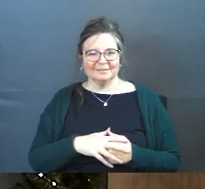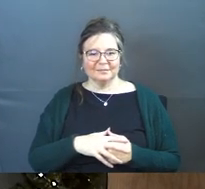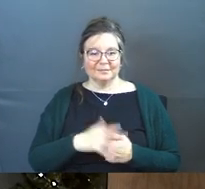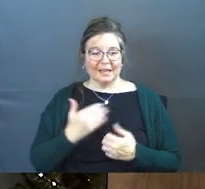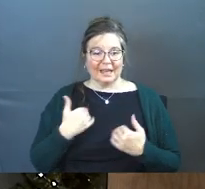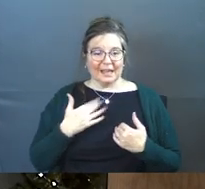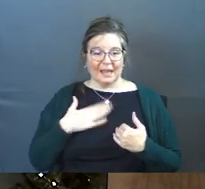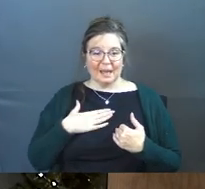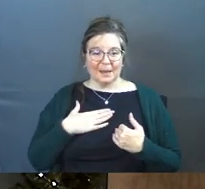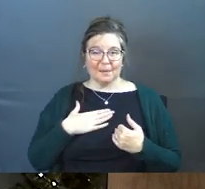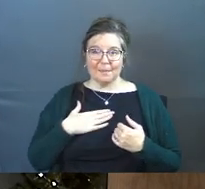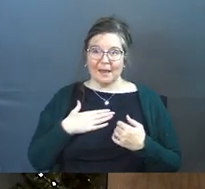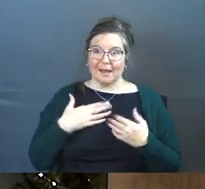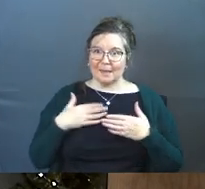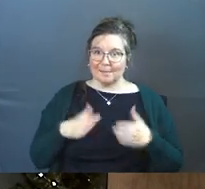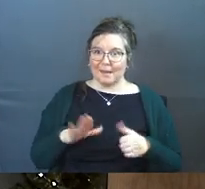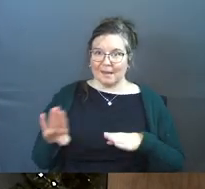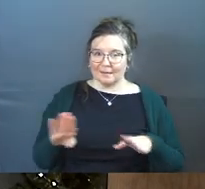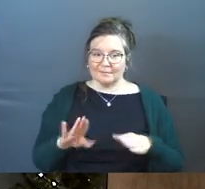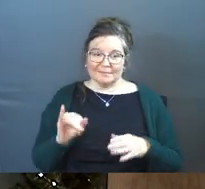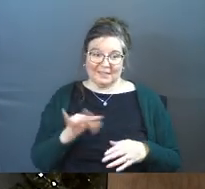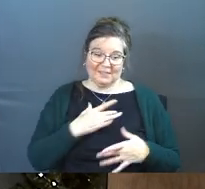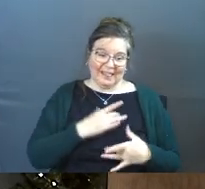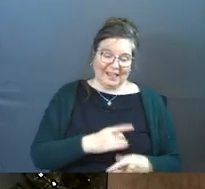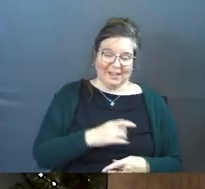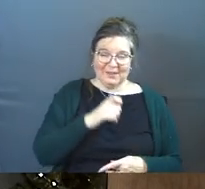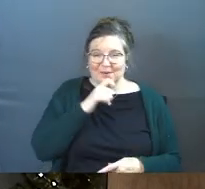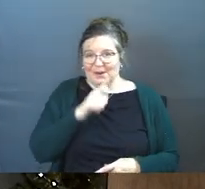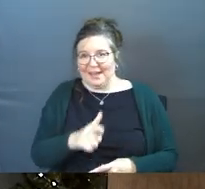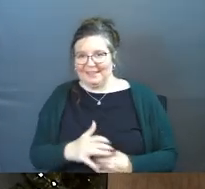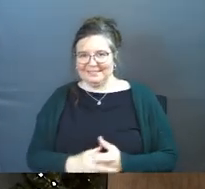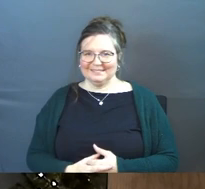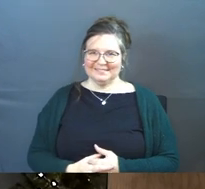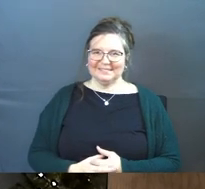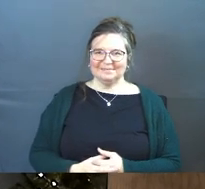They do have my mannerisms, whether they like it or not.